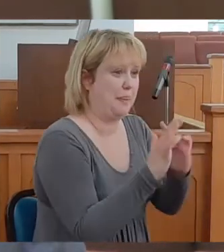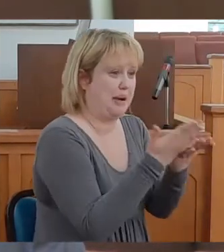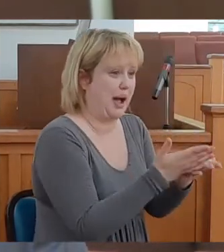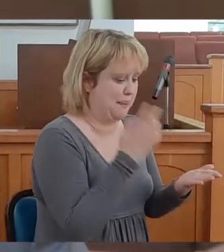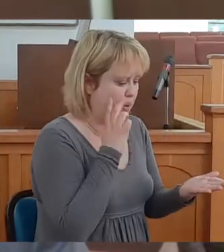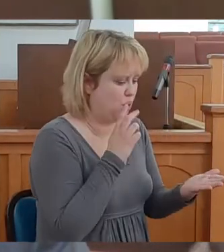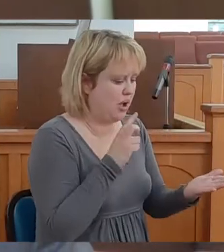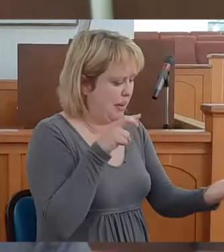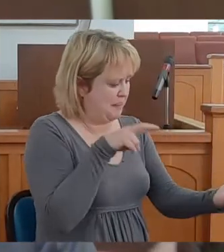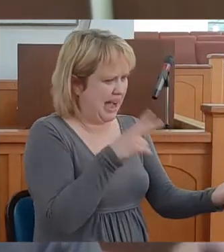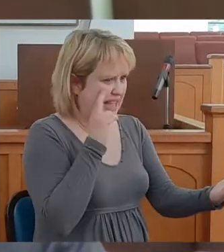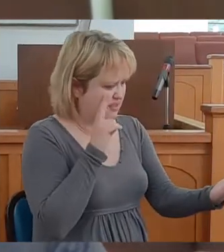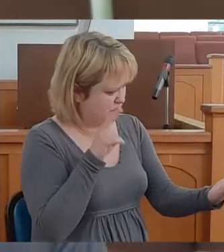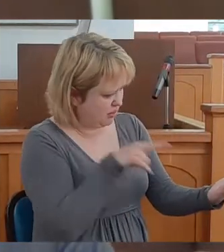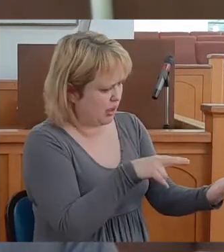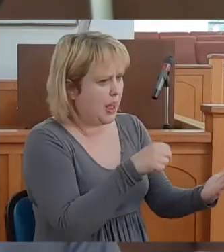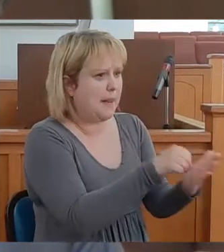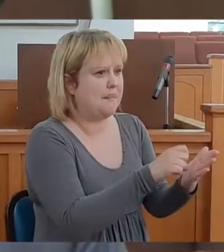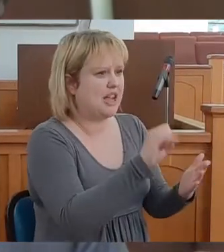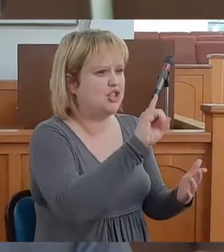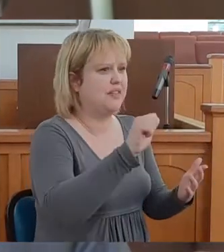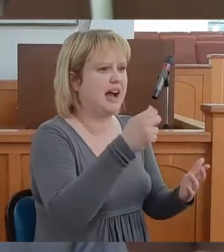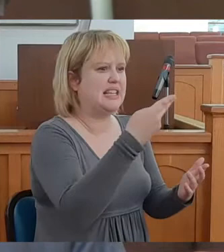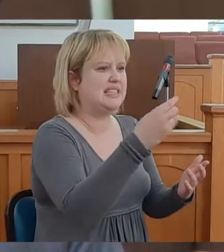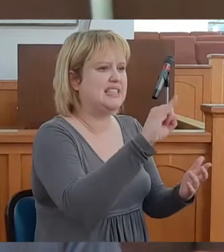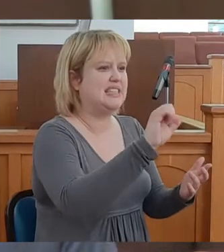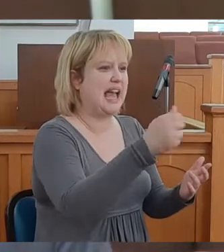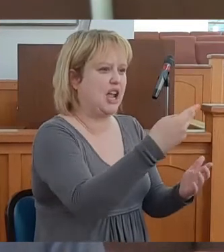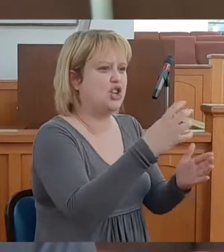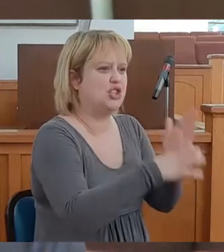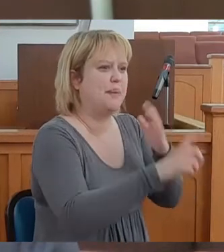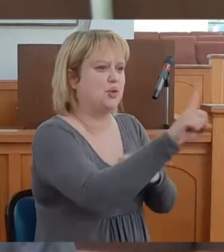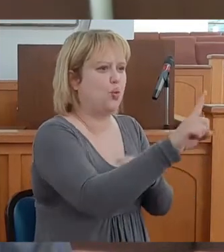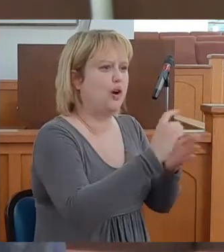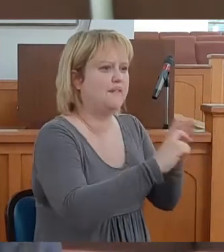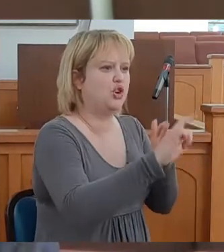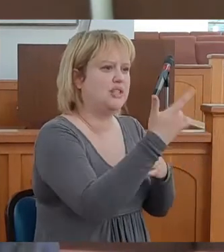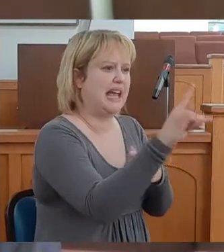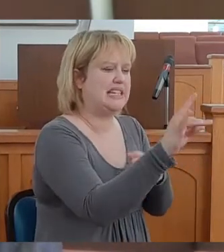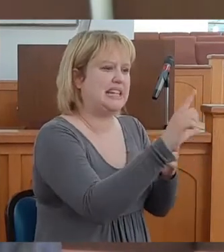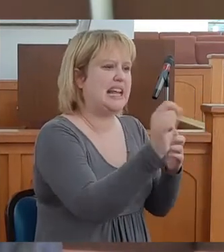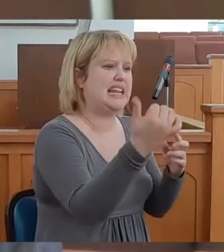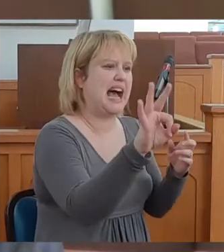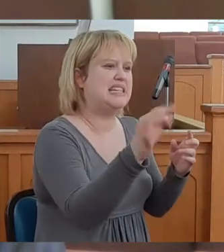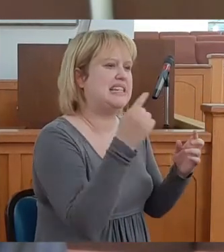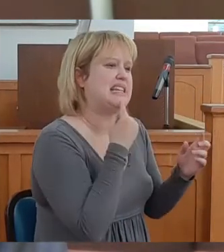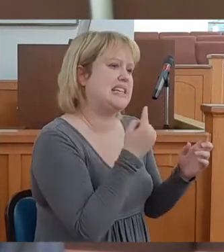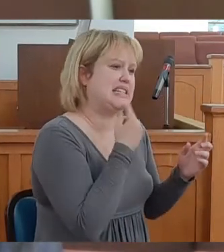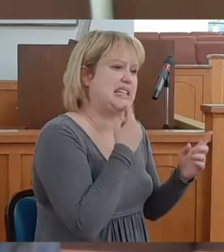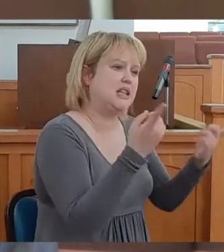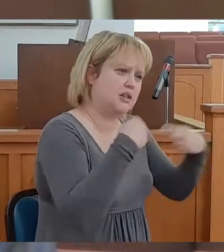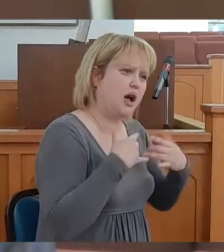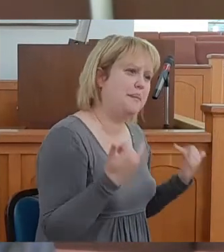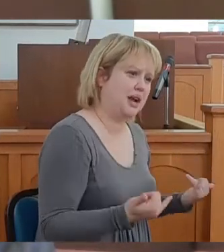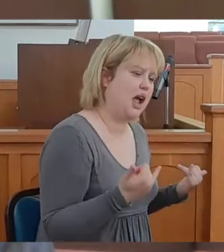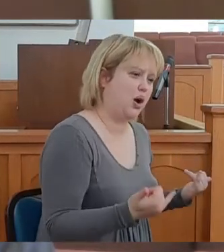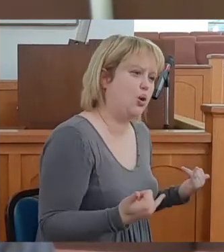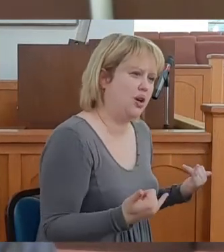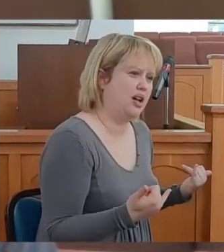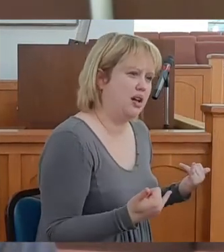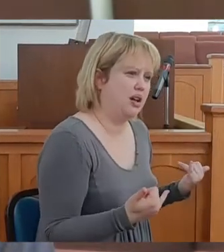was glued to the page of Isaiah chapter 1, verse 18 and 19. It says, come now